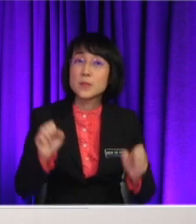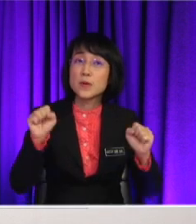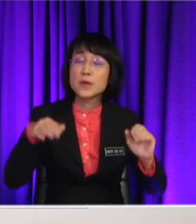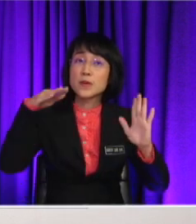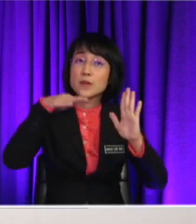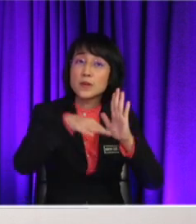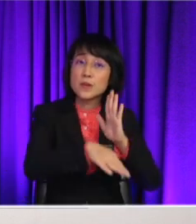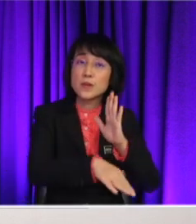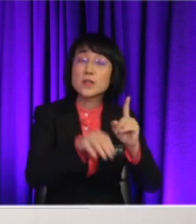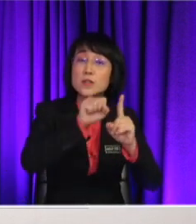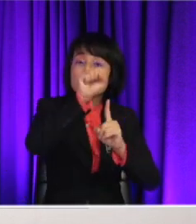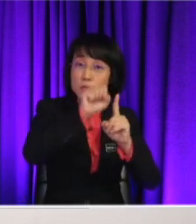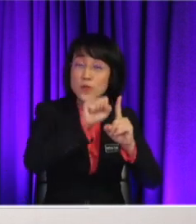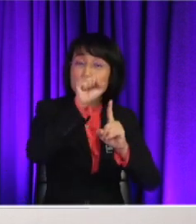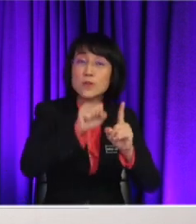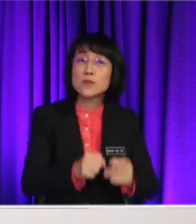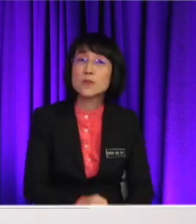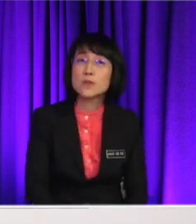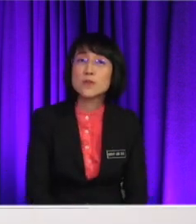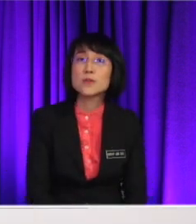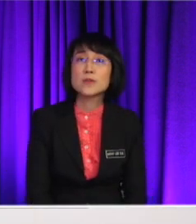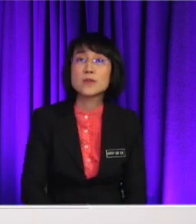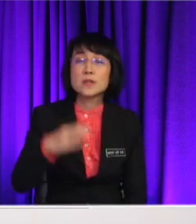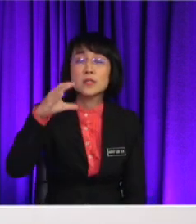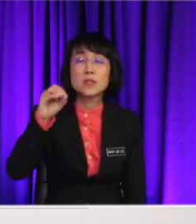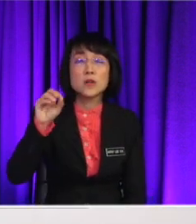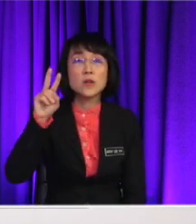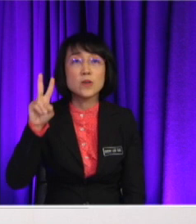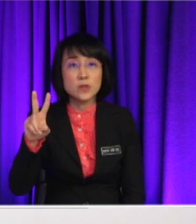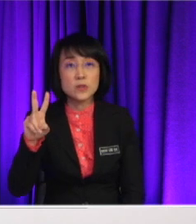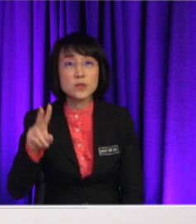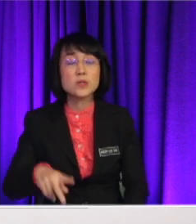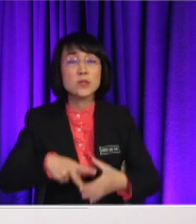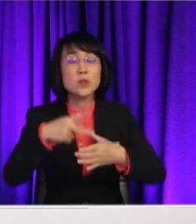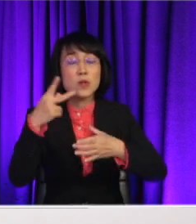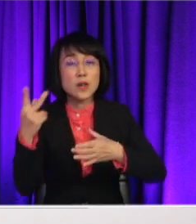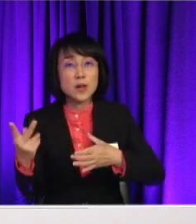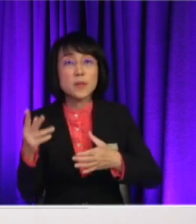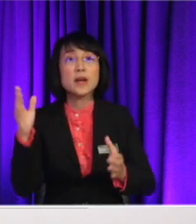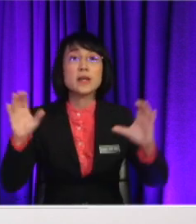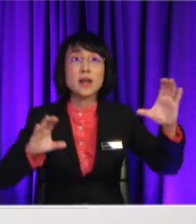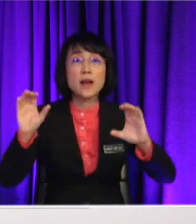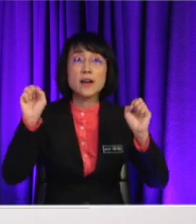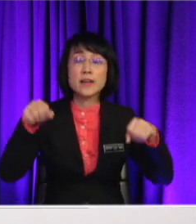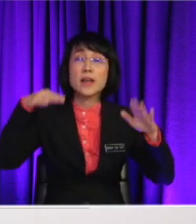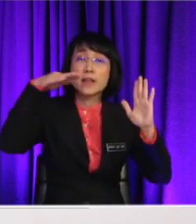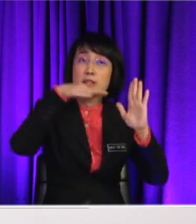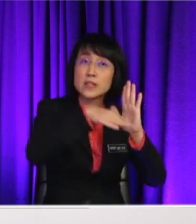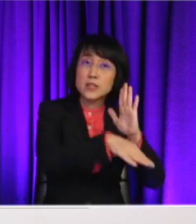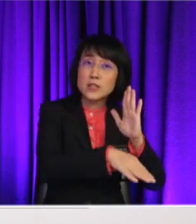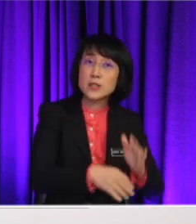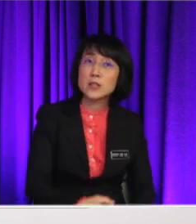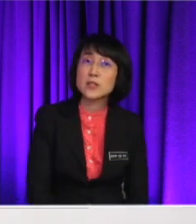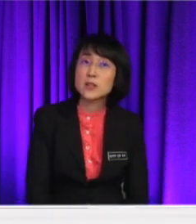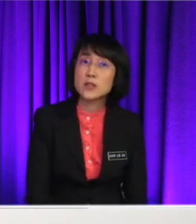traffic jam too. The carbon monocytes produced by car can also be reduced. It seems like killing